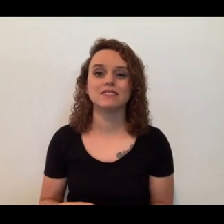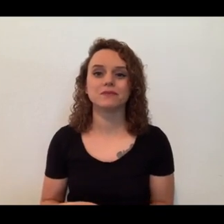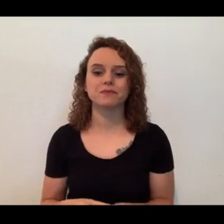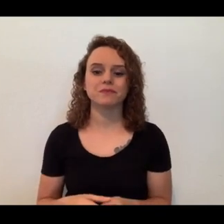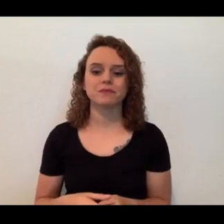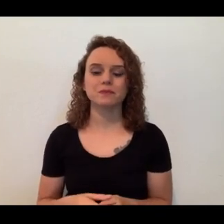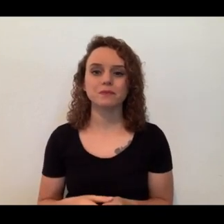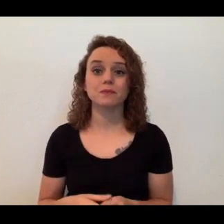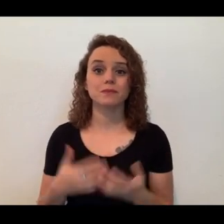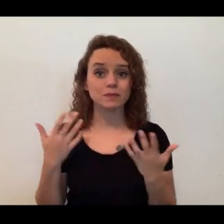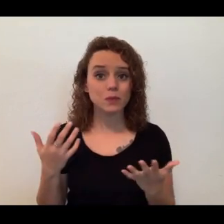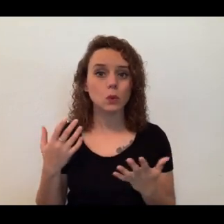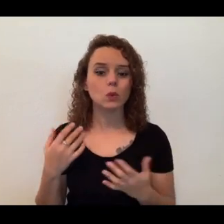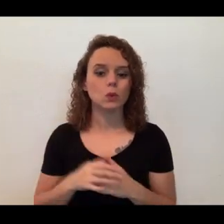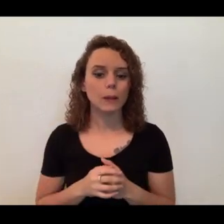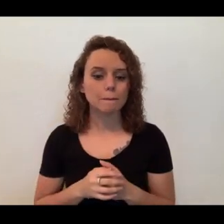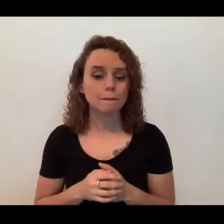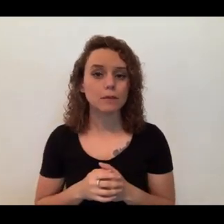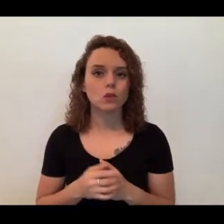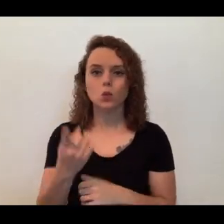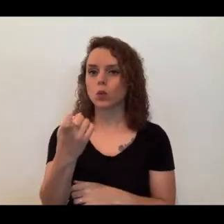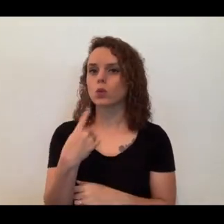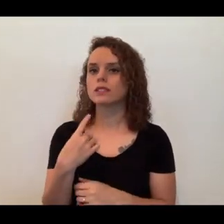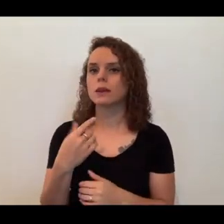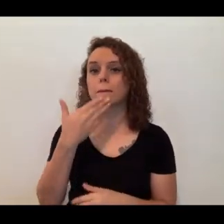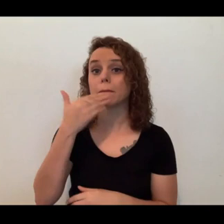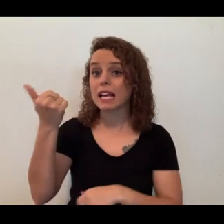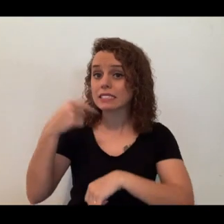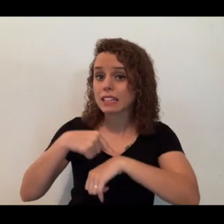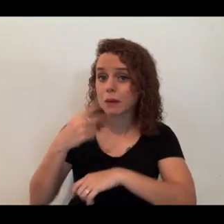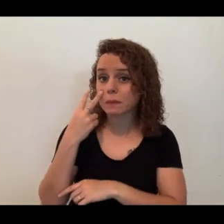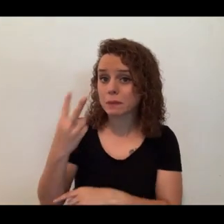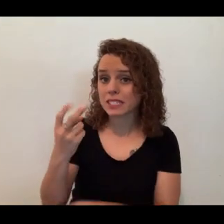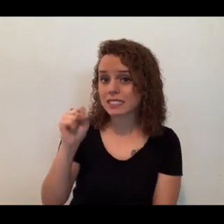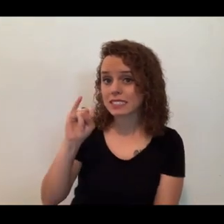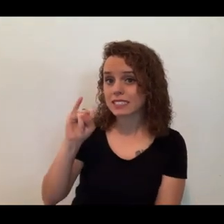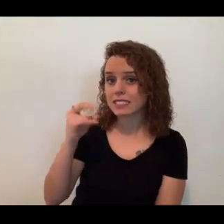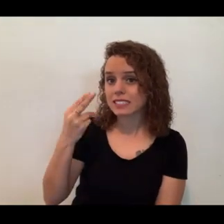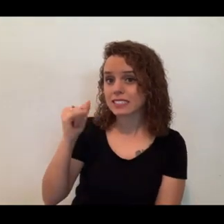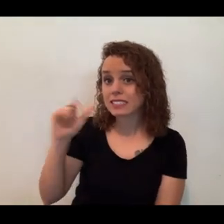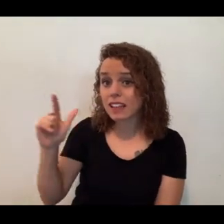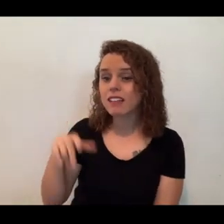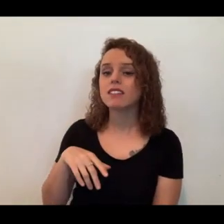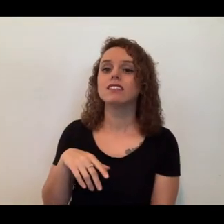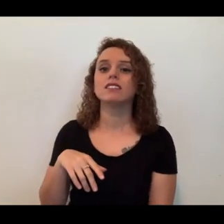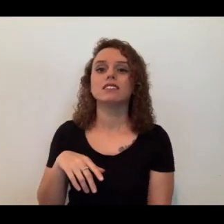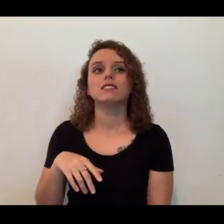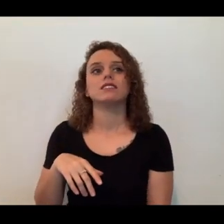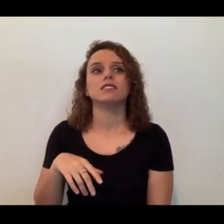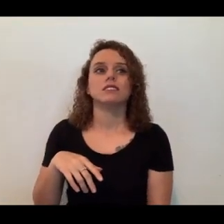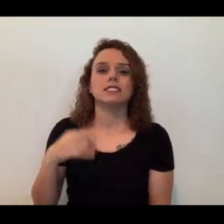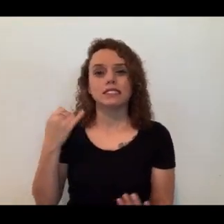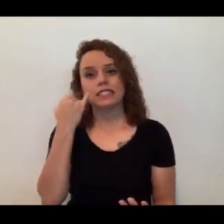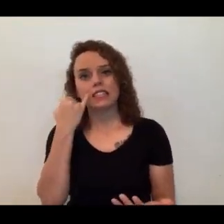So we got a question of what's the best time of day to see her. Well, if she were an animal out in her